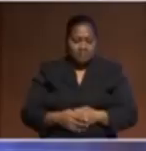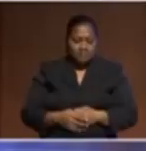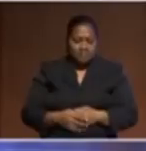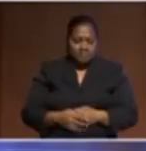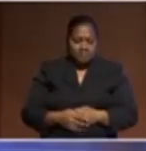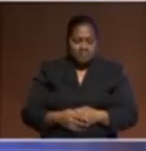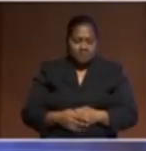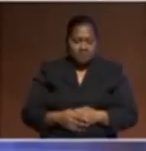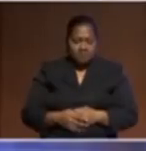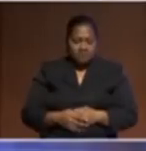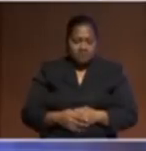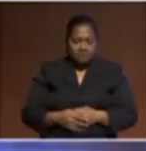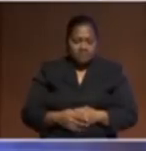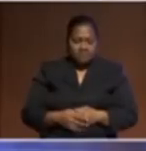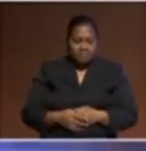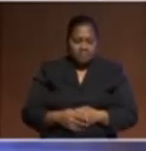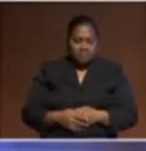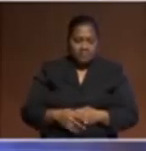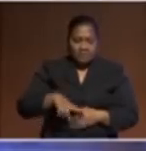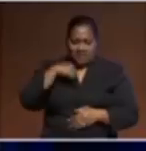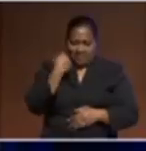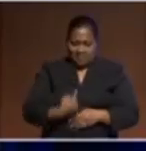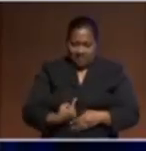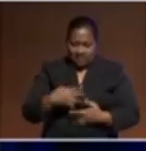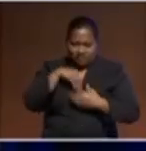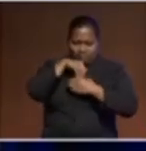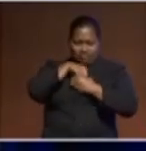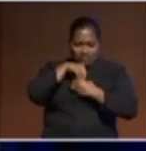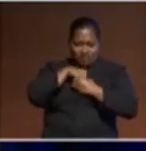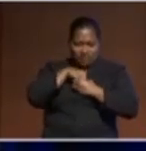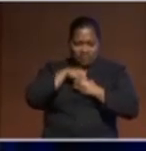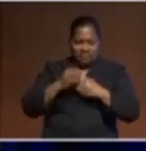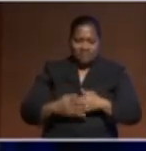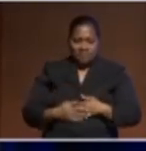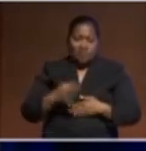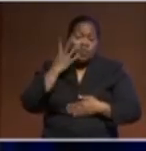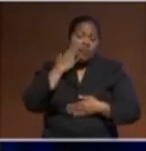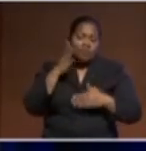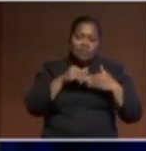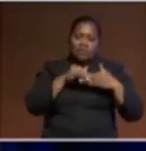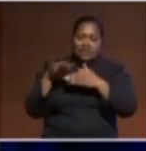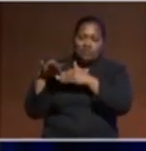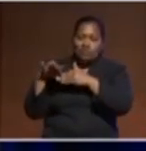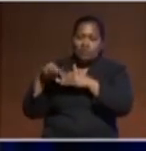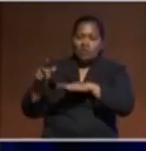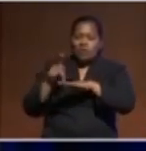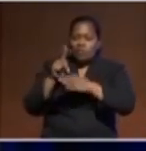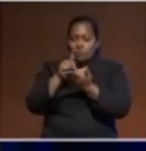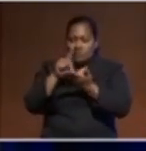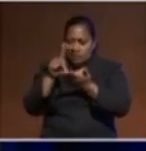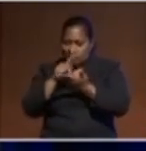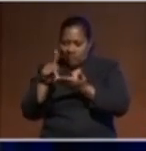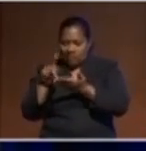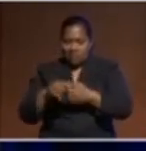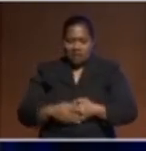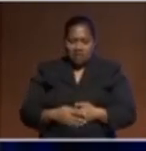-assurance that is absolutely unbreakable to be in a leadership position. It is human to have doubt. In fact, you're a